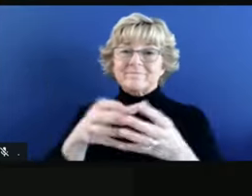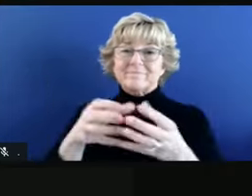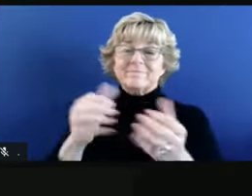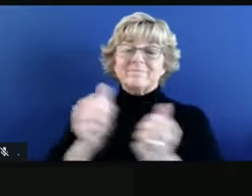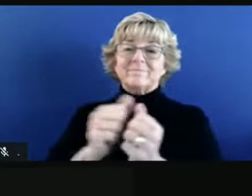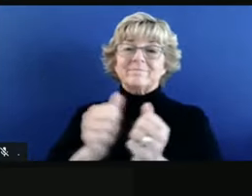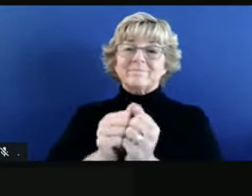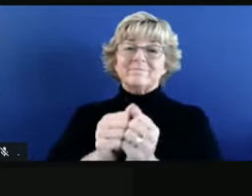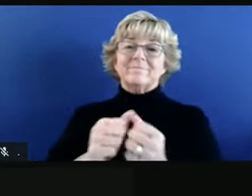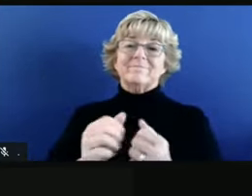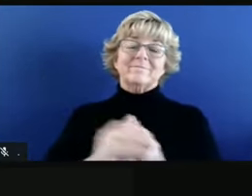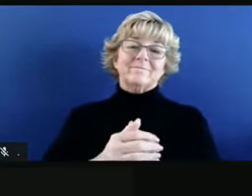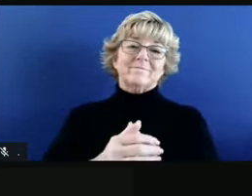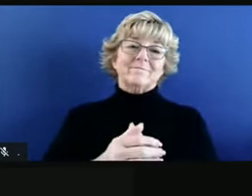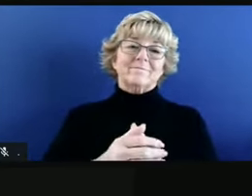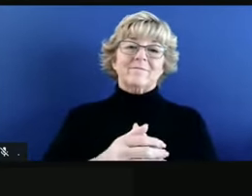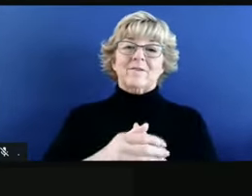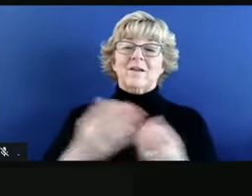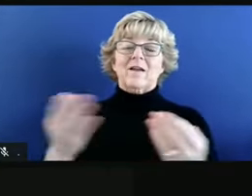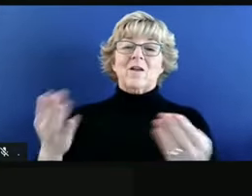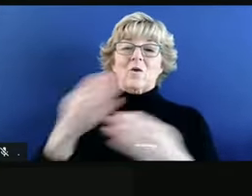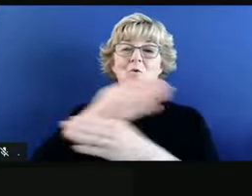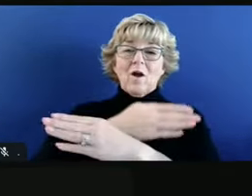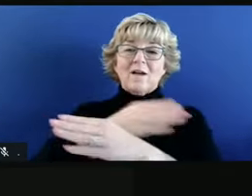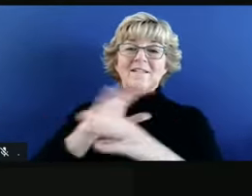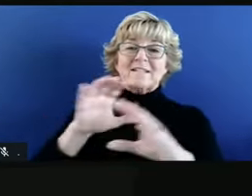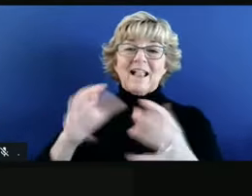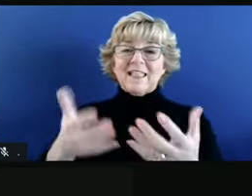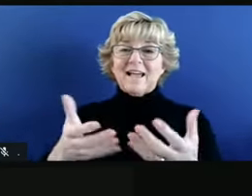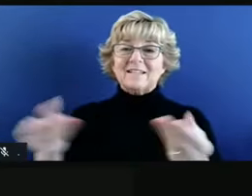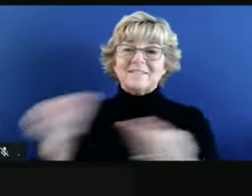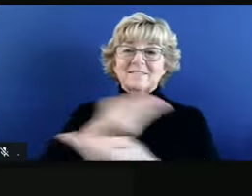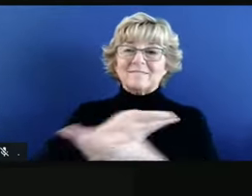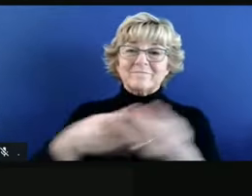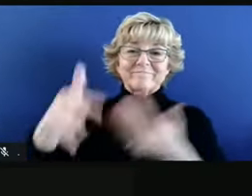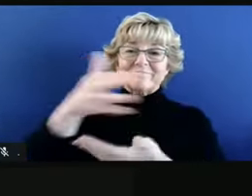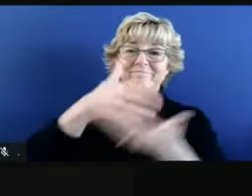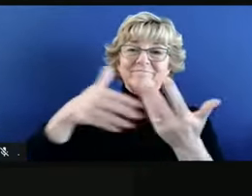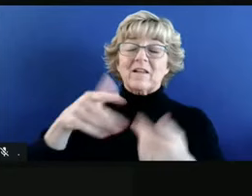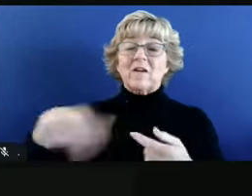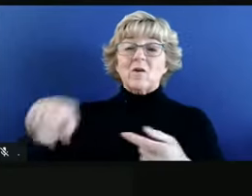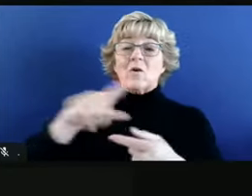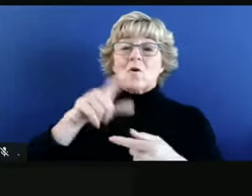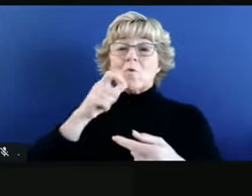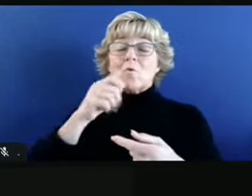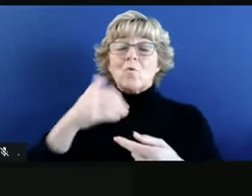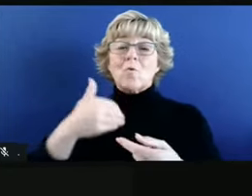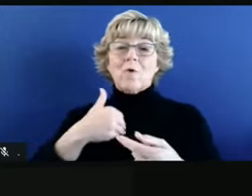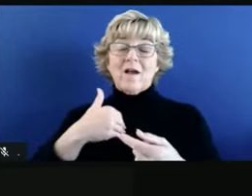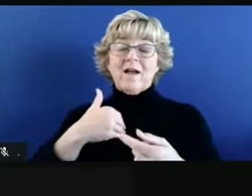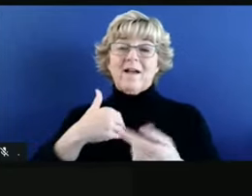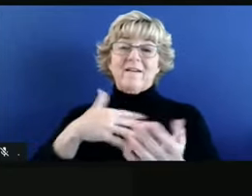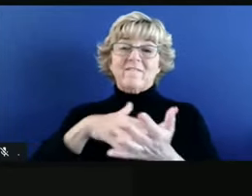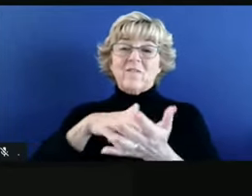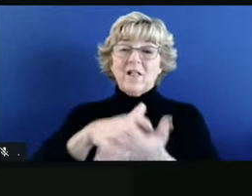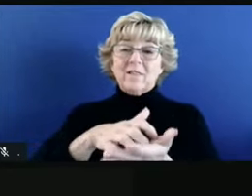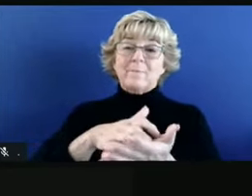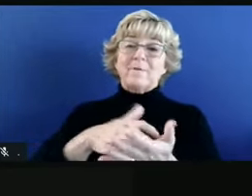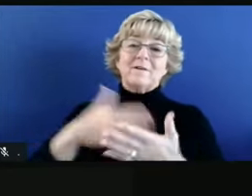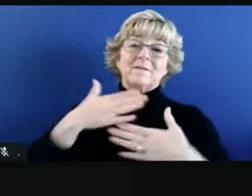cross-classroom mixing, and making sure that those with underlying conditions or other health vulnerabilities